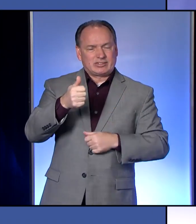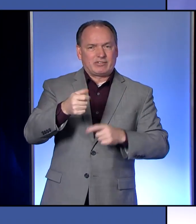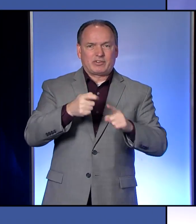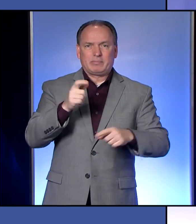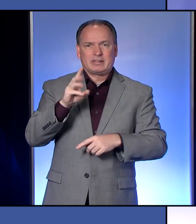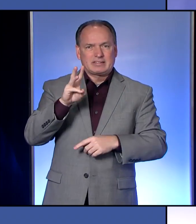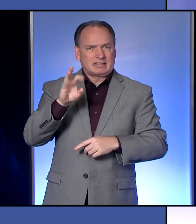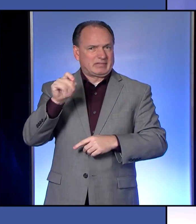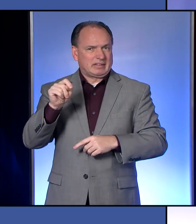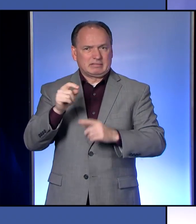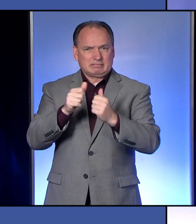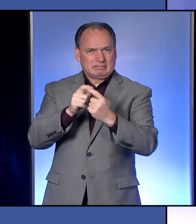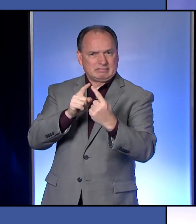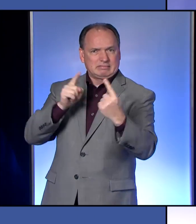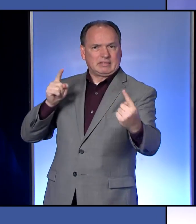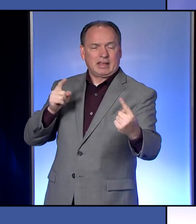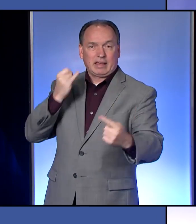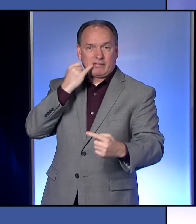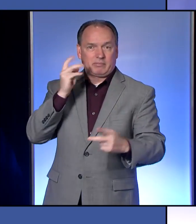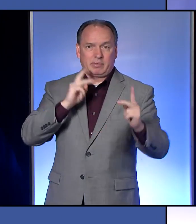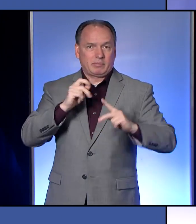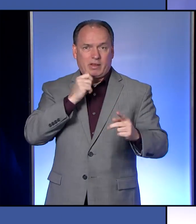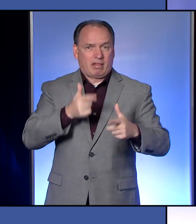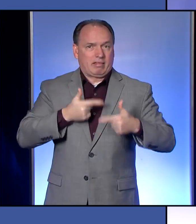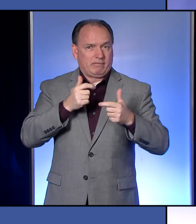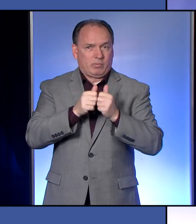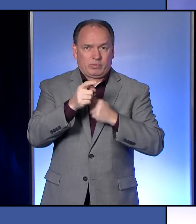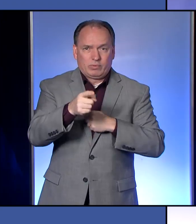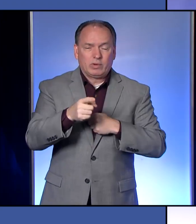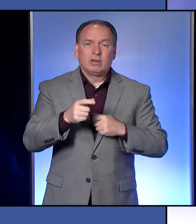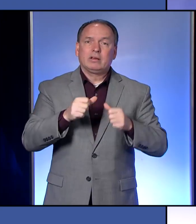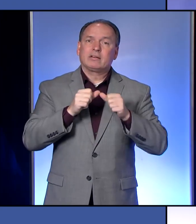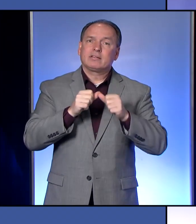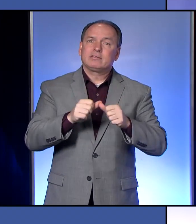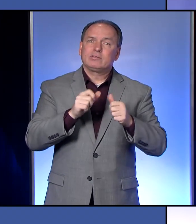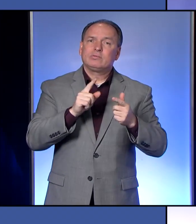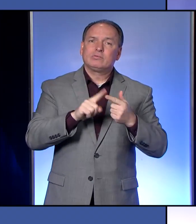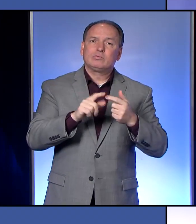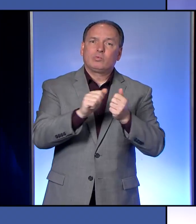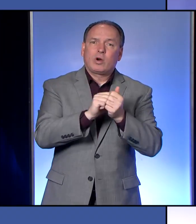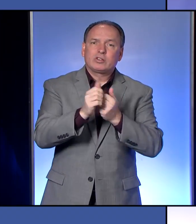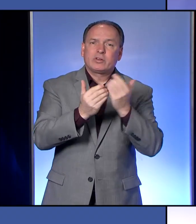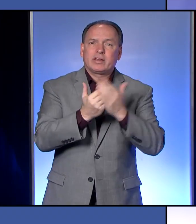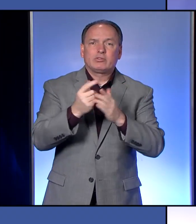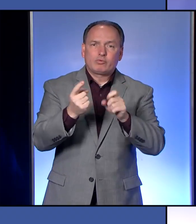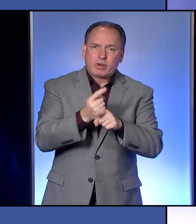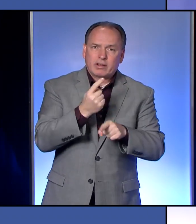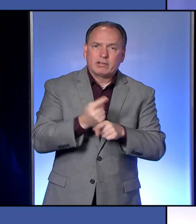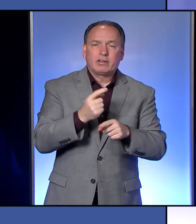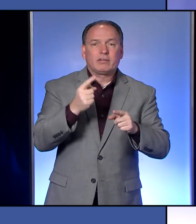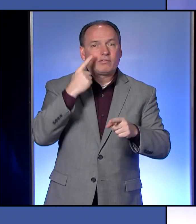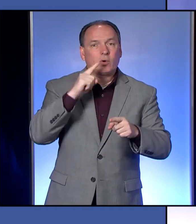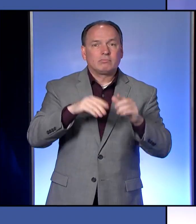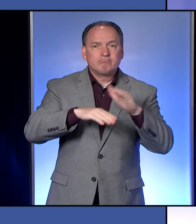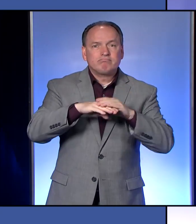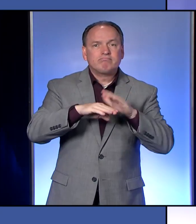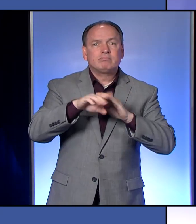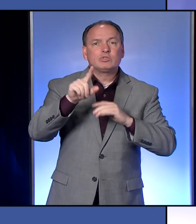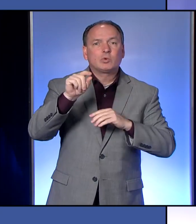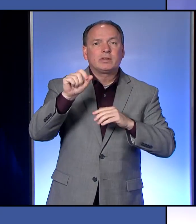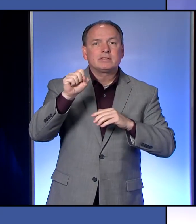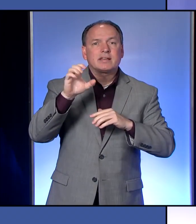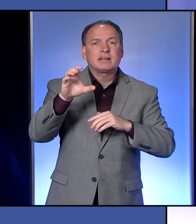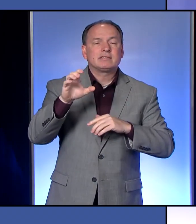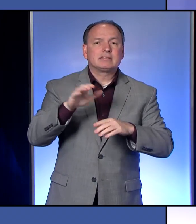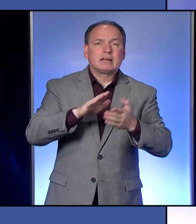live in your home with you. Continue to wash your hands regularly for at least 20 seconds, as well as sanitize and disinfect